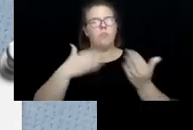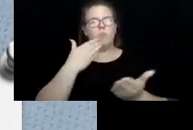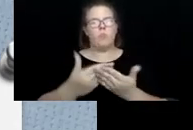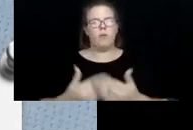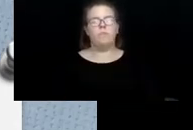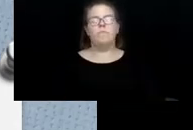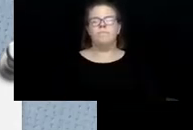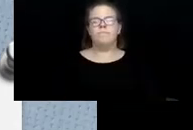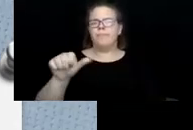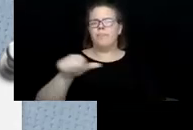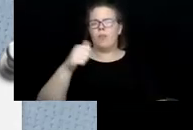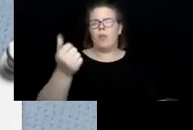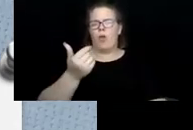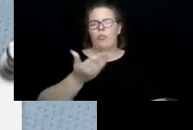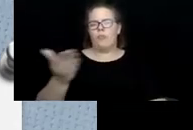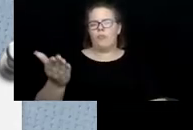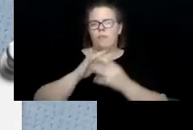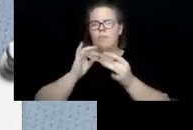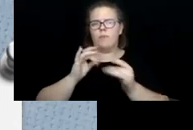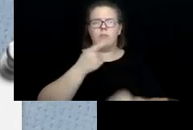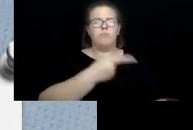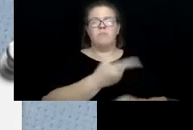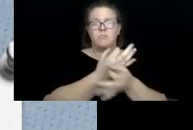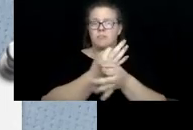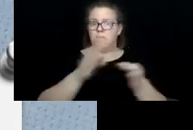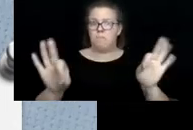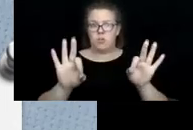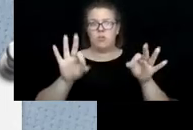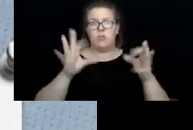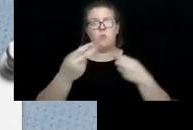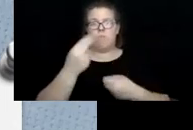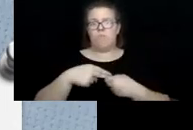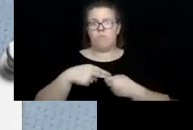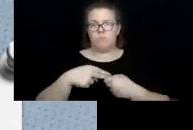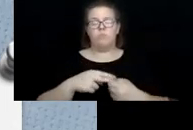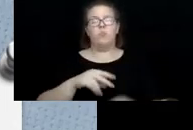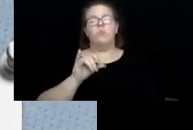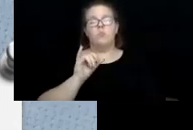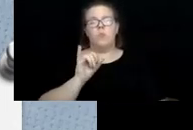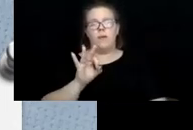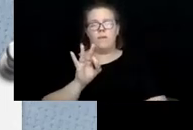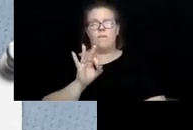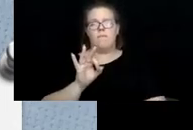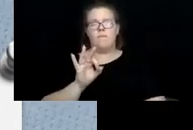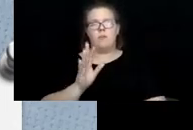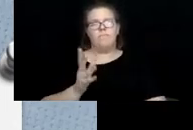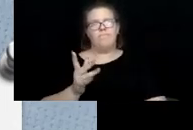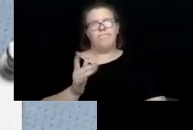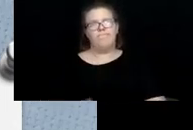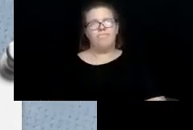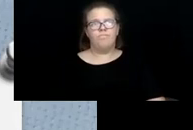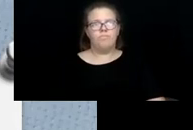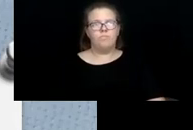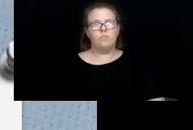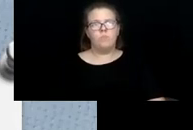thing about this particular program is that there is no cost to participate in this program. So if you, um, if you not have health,